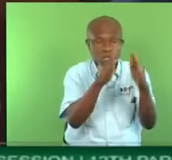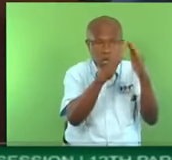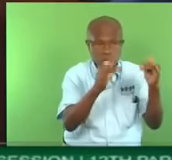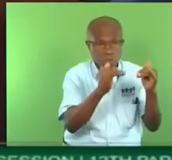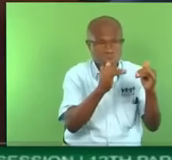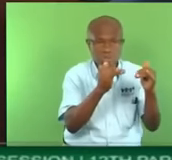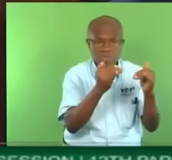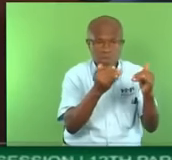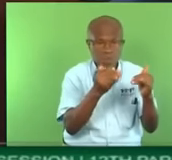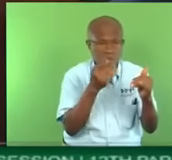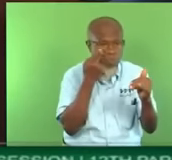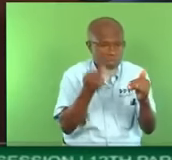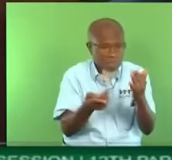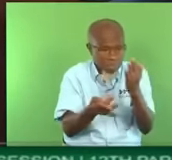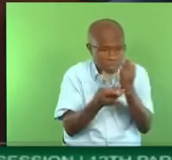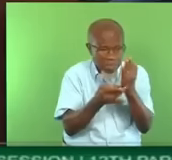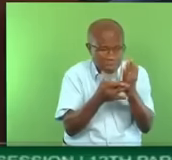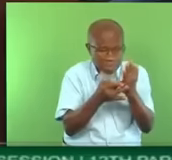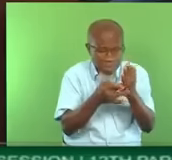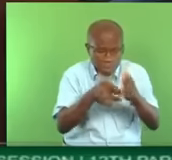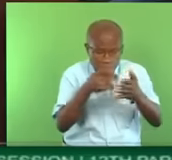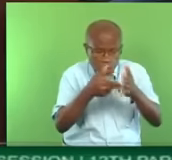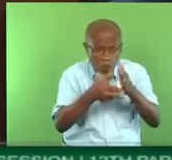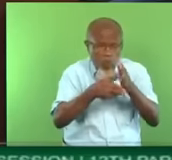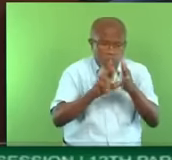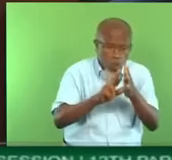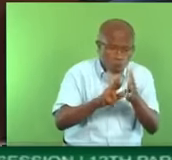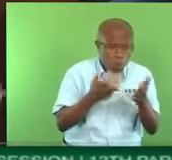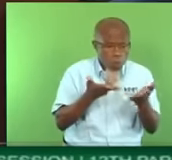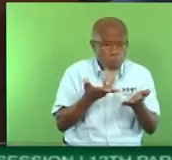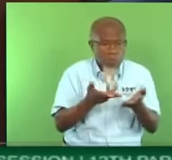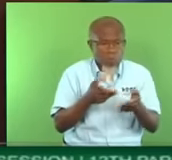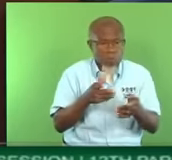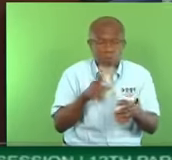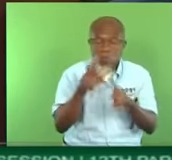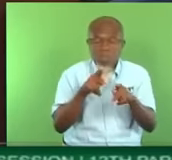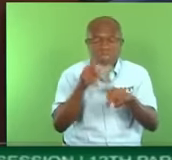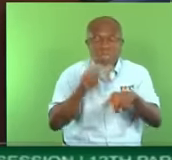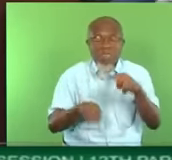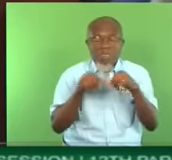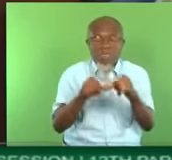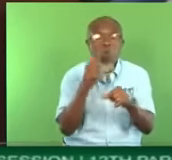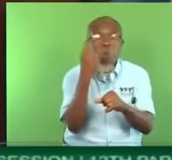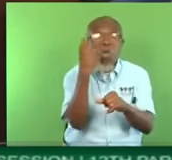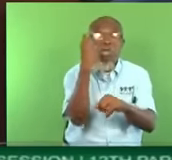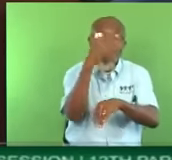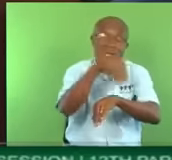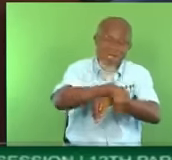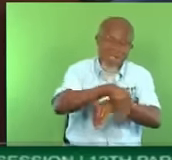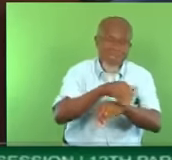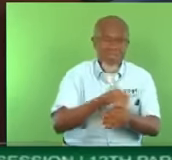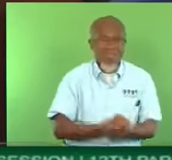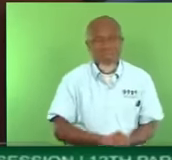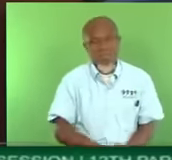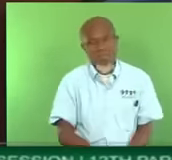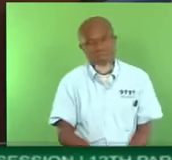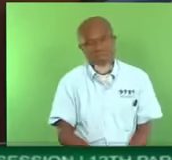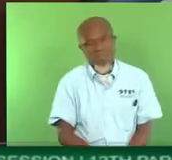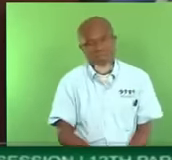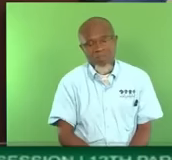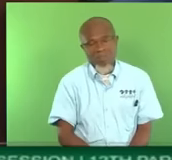a technical review. Nobody will be able to spend one night there. The Prime Minister, you know, always likes to point out